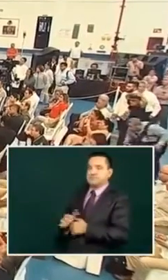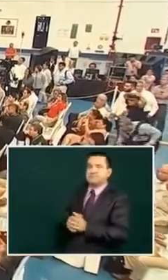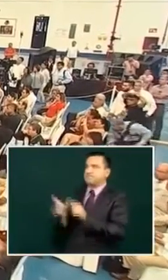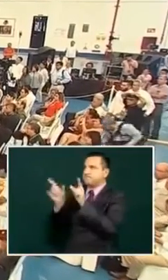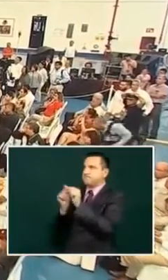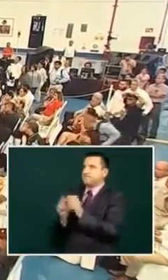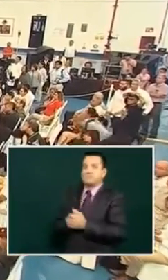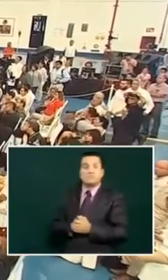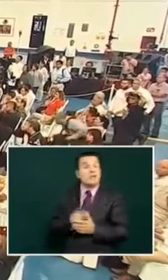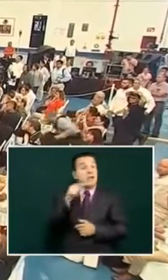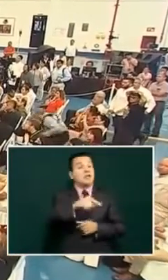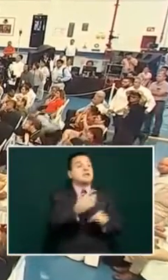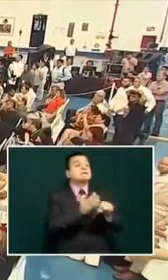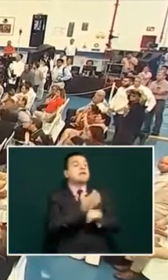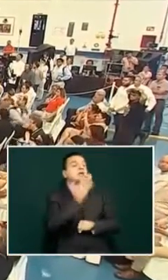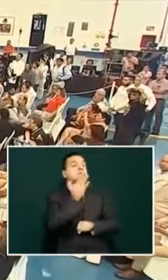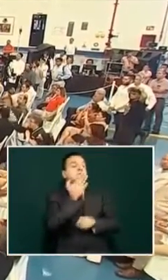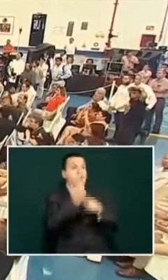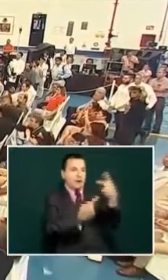someone from Sonora